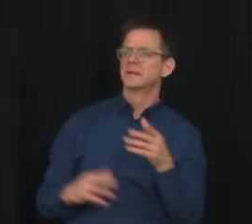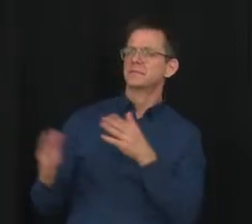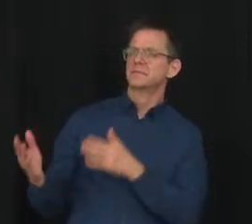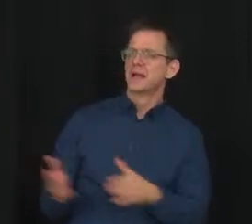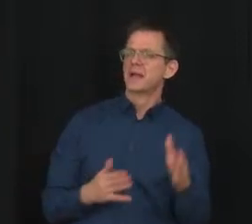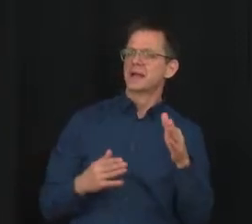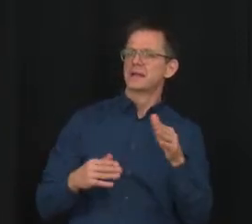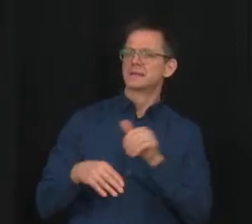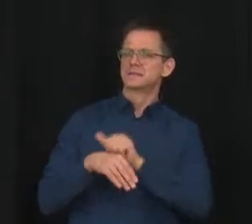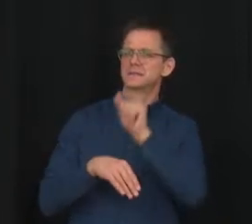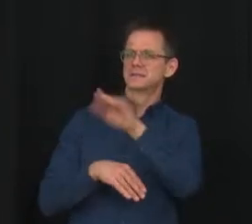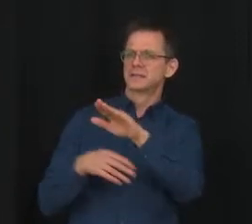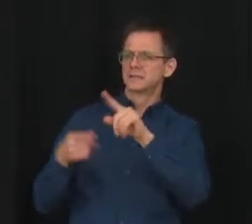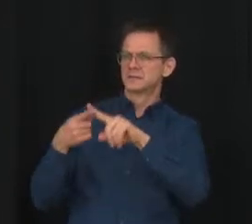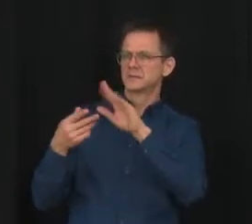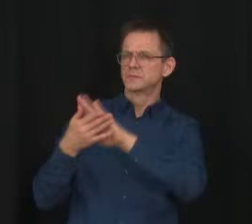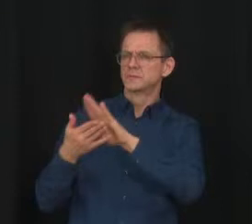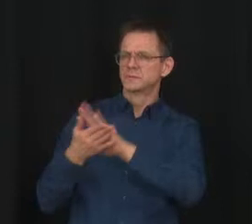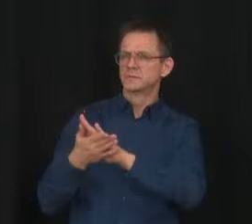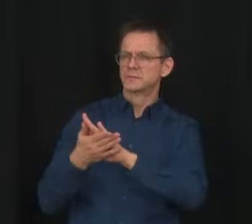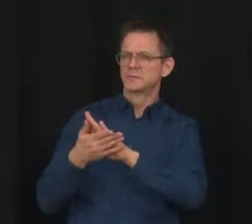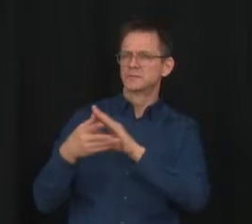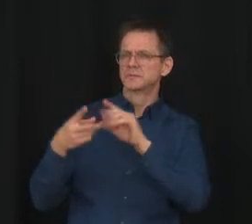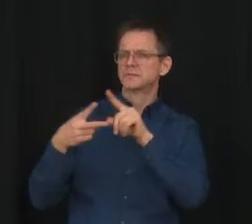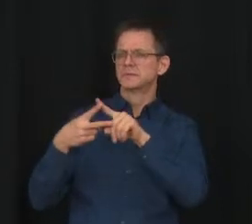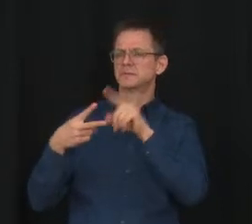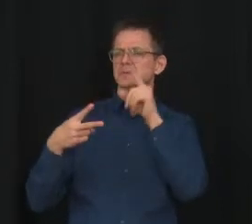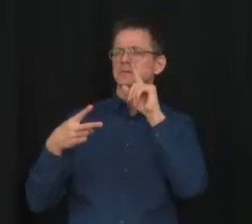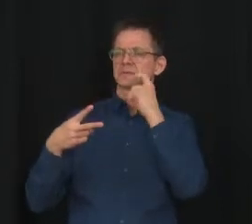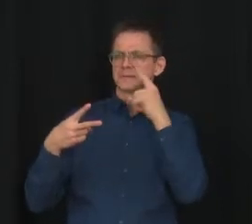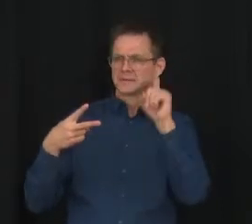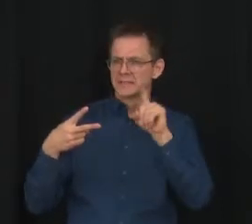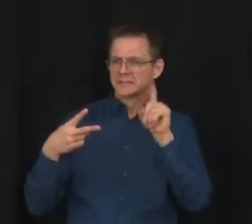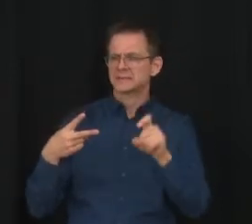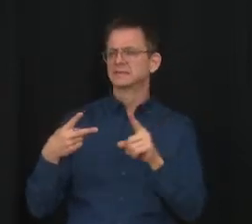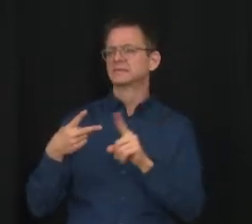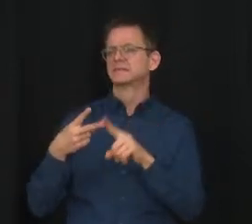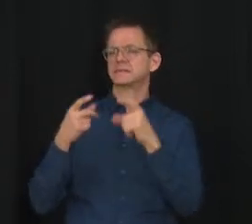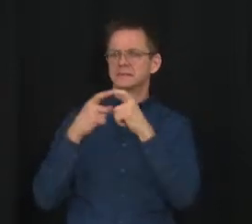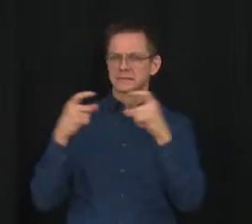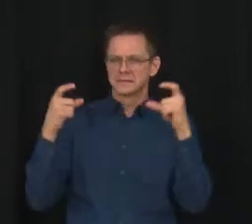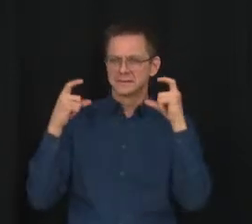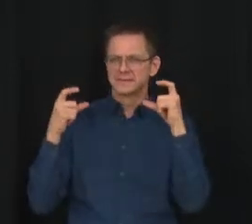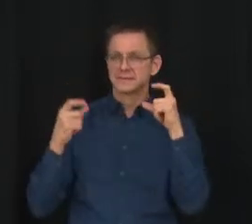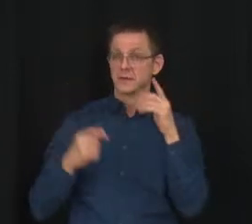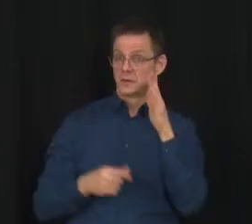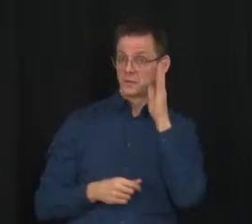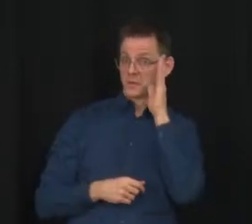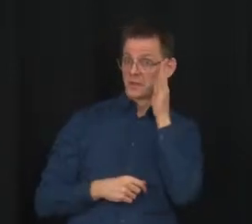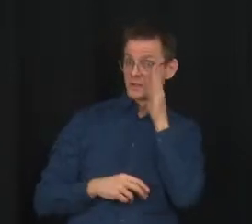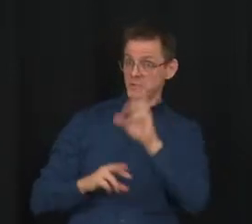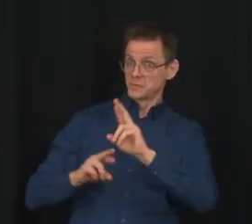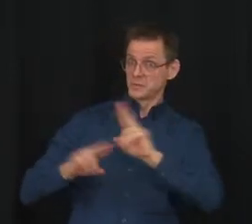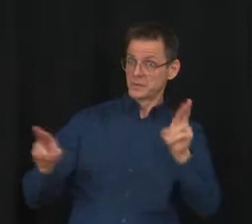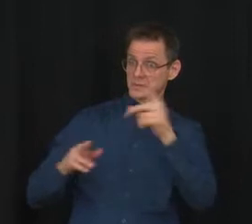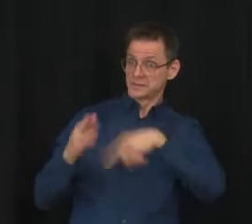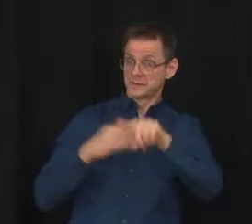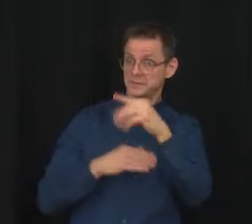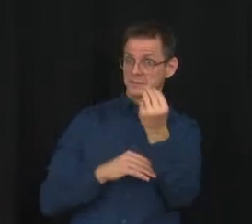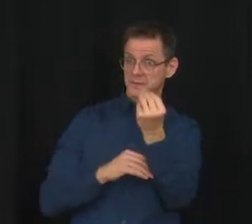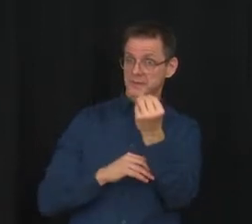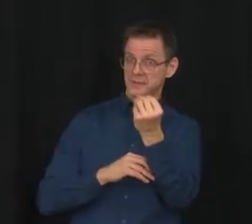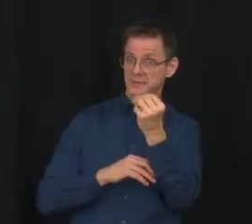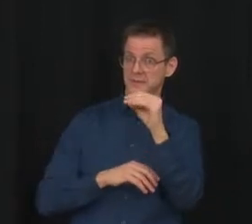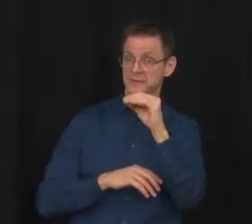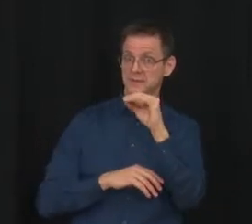sent to schools, do you expect them at all to be delivered on January 10th? know you mentioned the phases that will